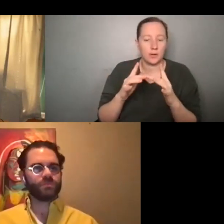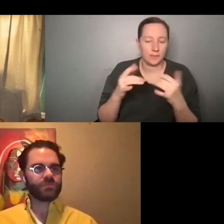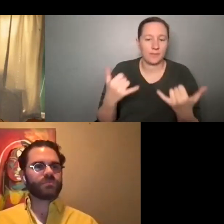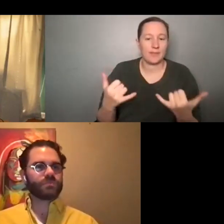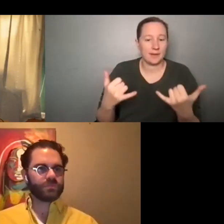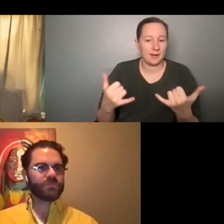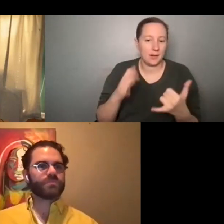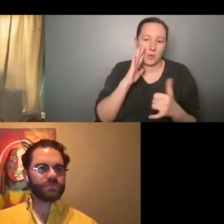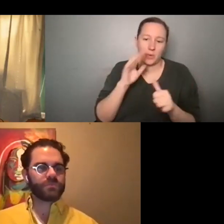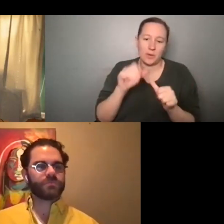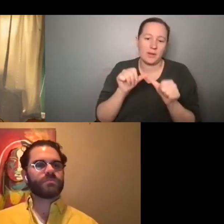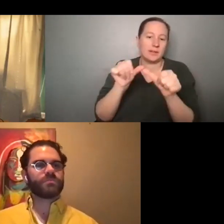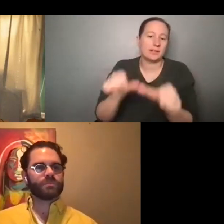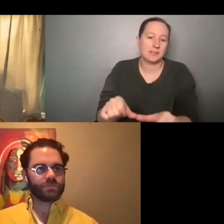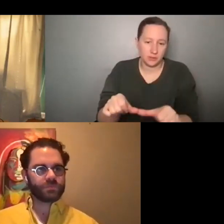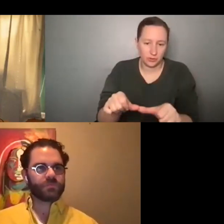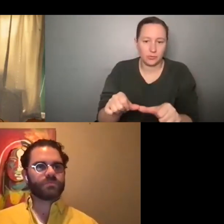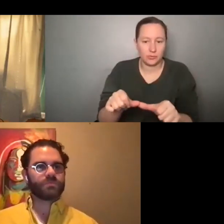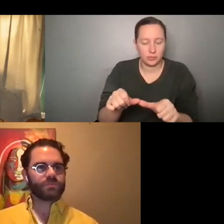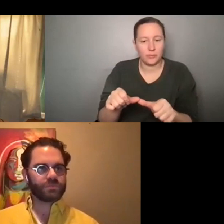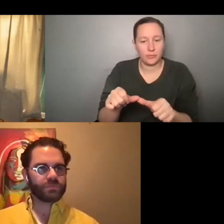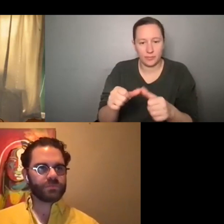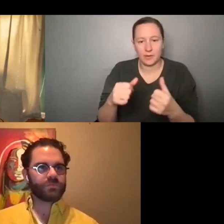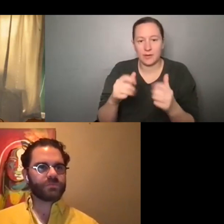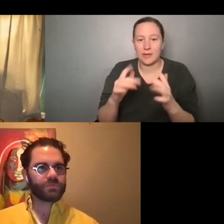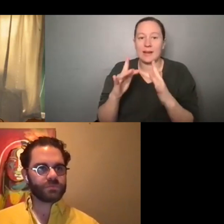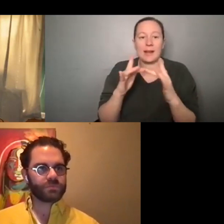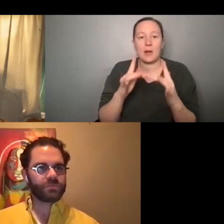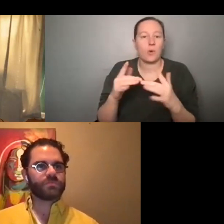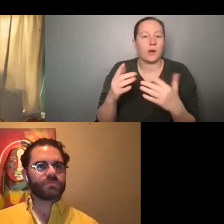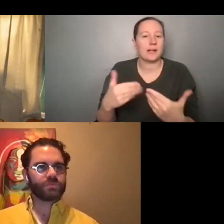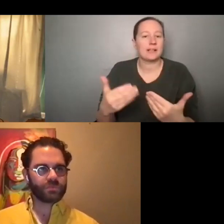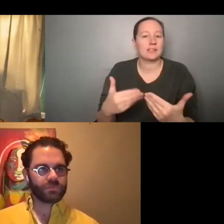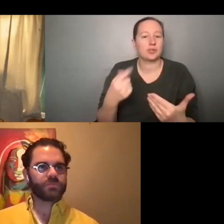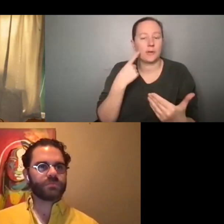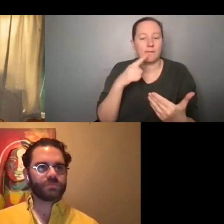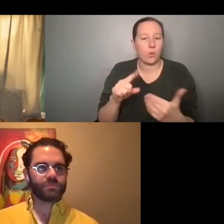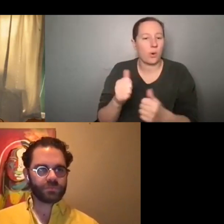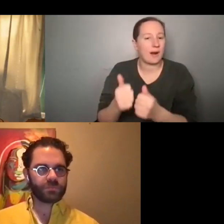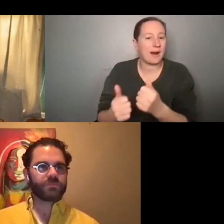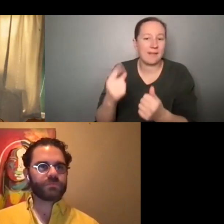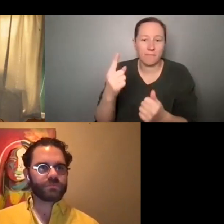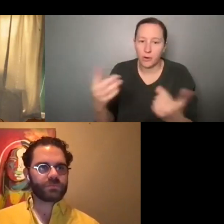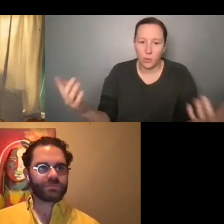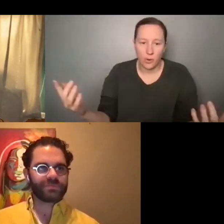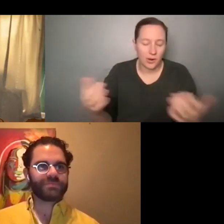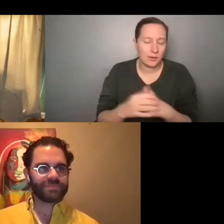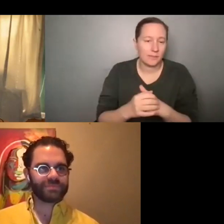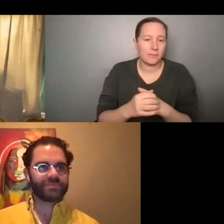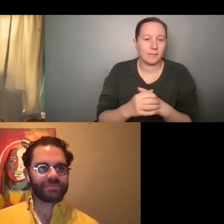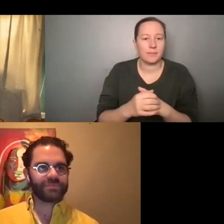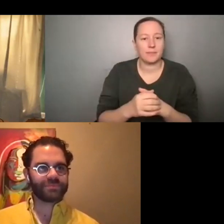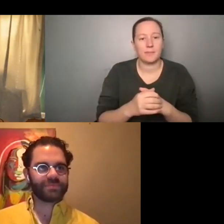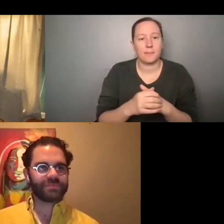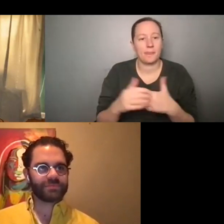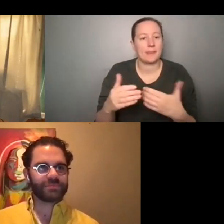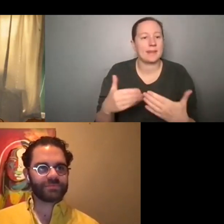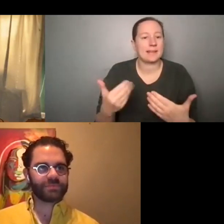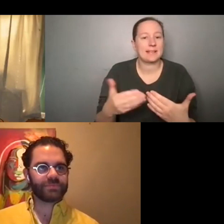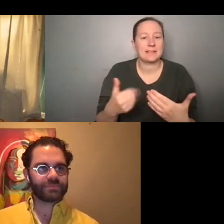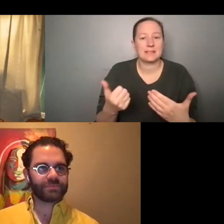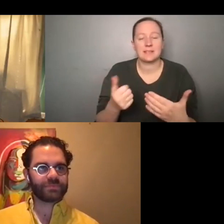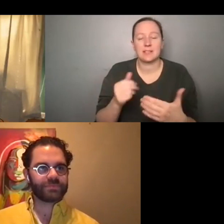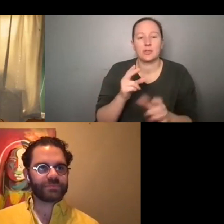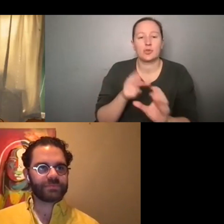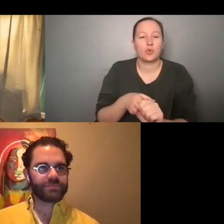to stay. I think it's made networking so much more accessible for everyone. It's so much easier to hop on a quick